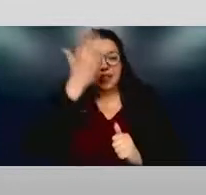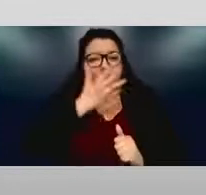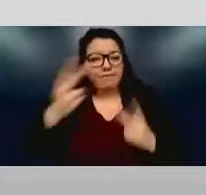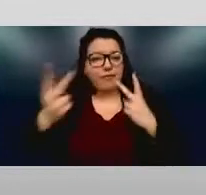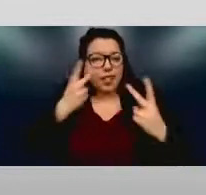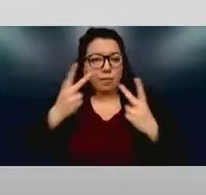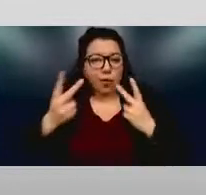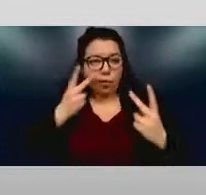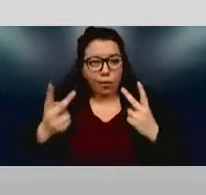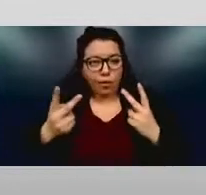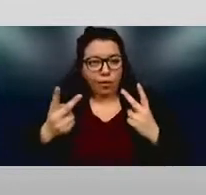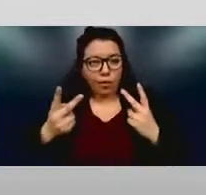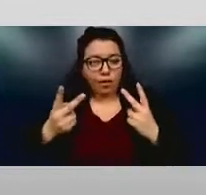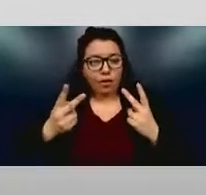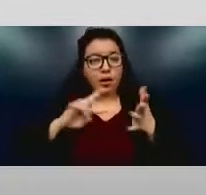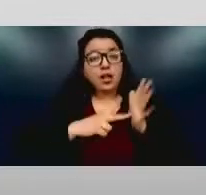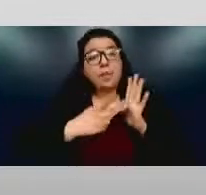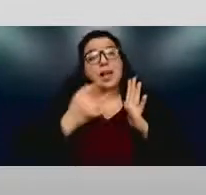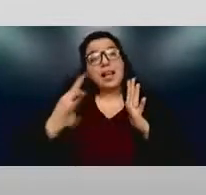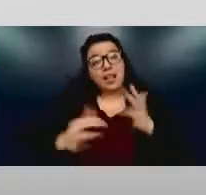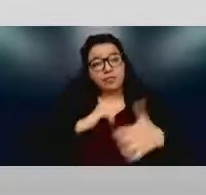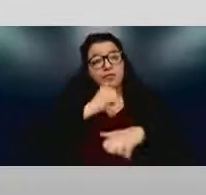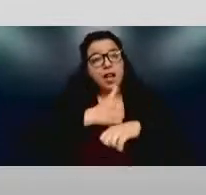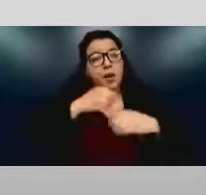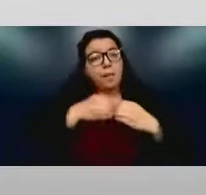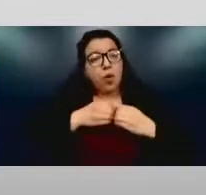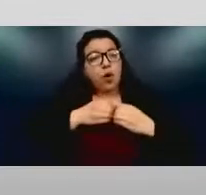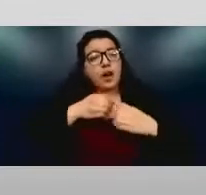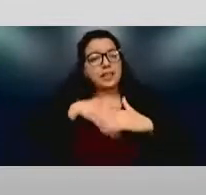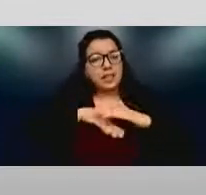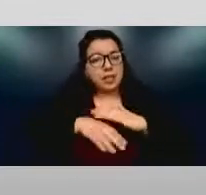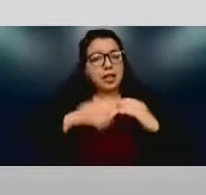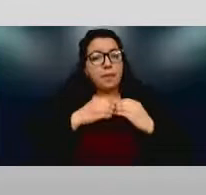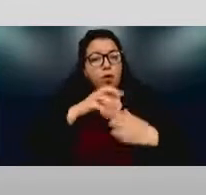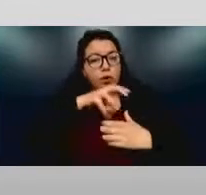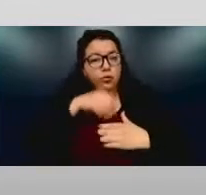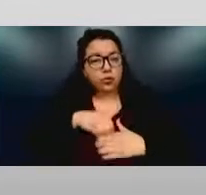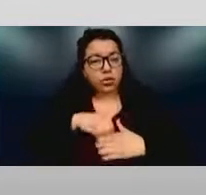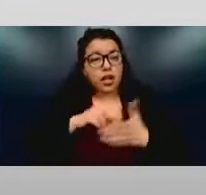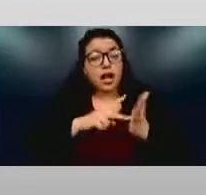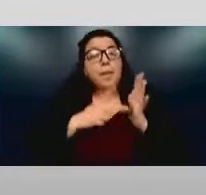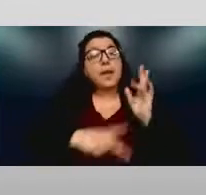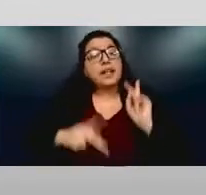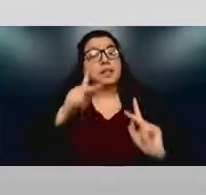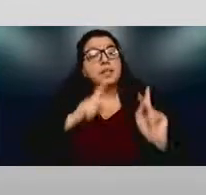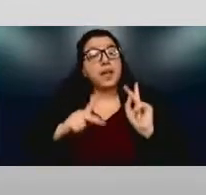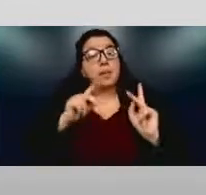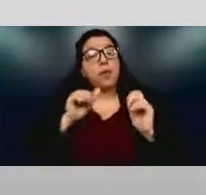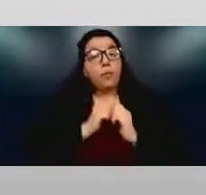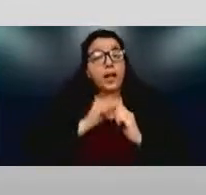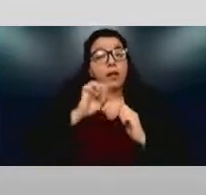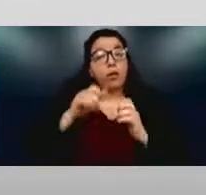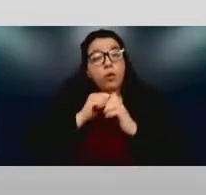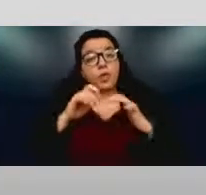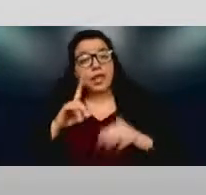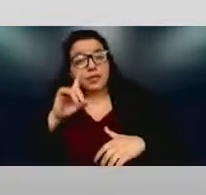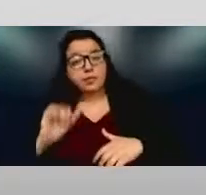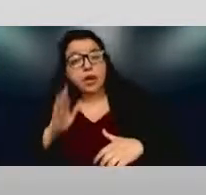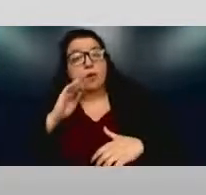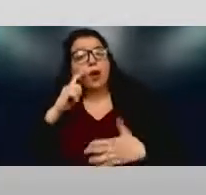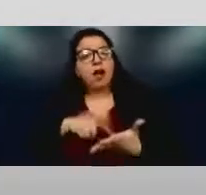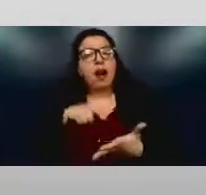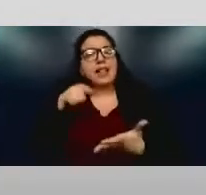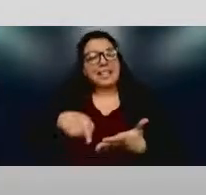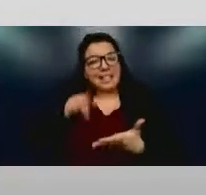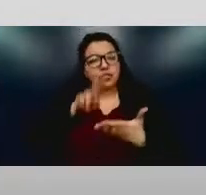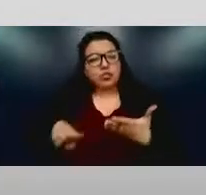towards creating accessibility and inclusion, individuals with and without disabilities will then recognize that this is an institution that cares, and we can